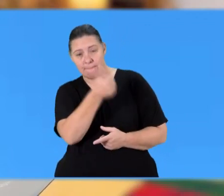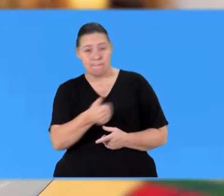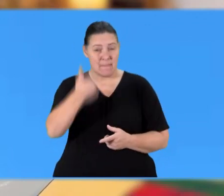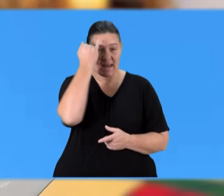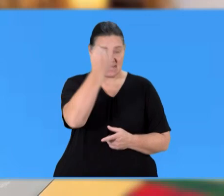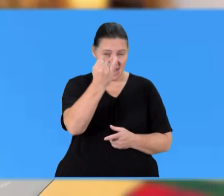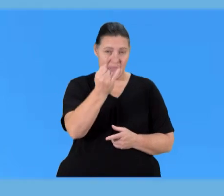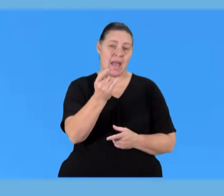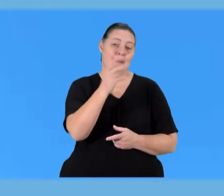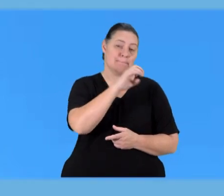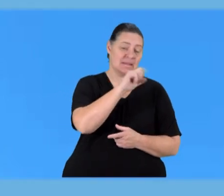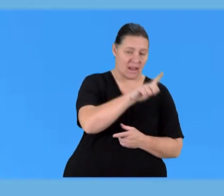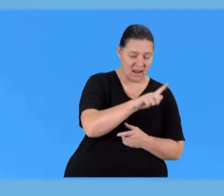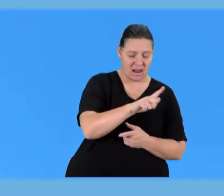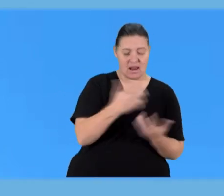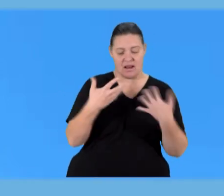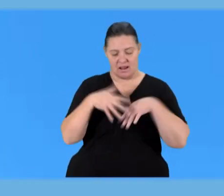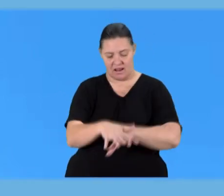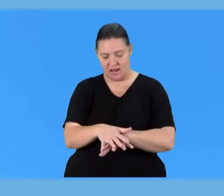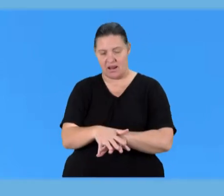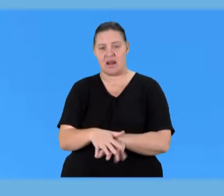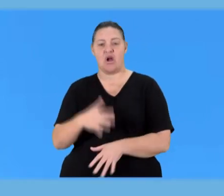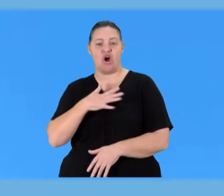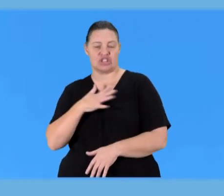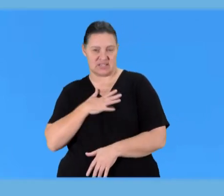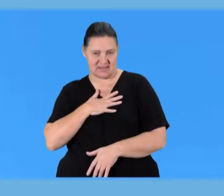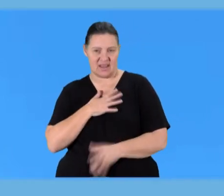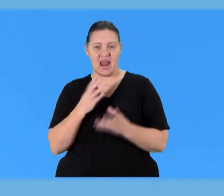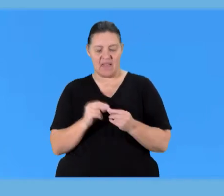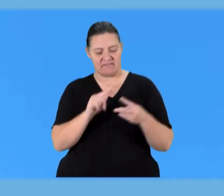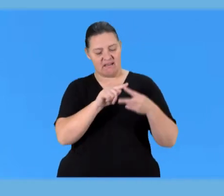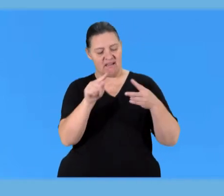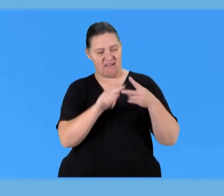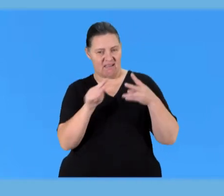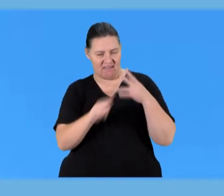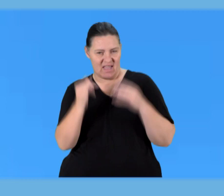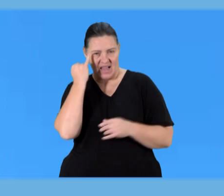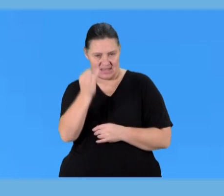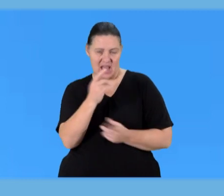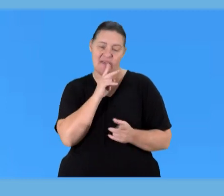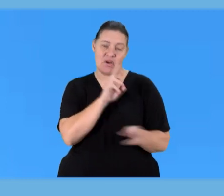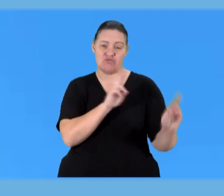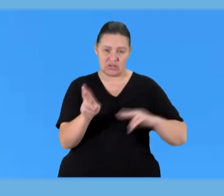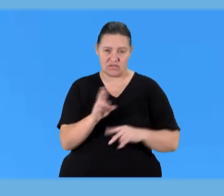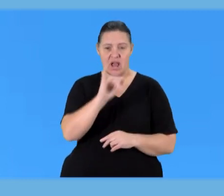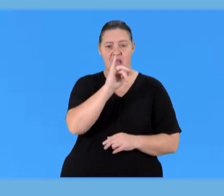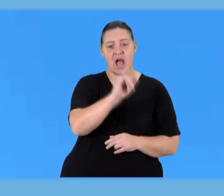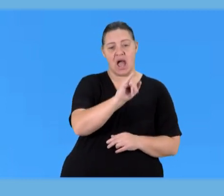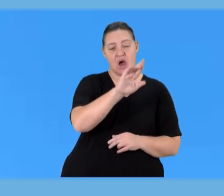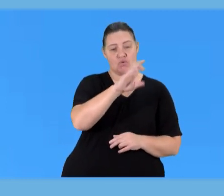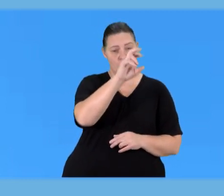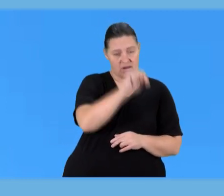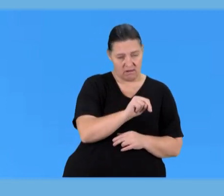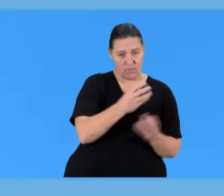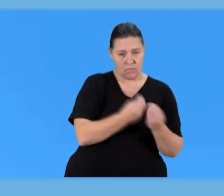our main idea was the reaction of metals with oxygen and we have broken that into simple ideas where by now we're looking at the reaction of iron